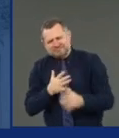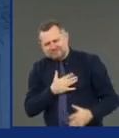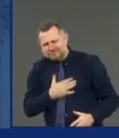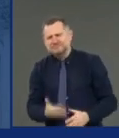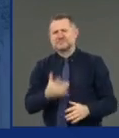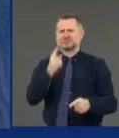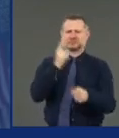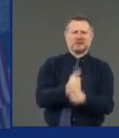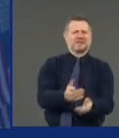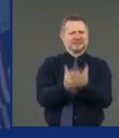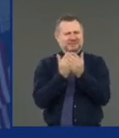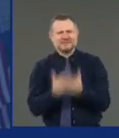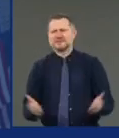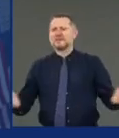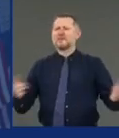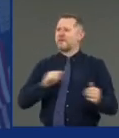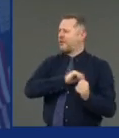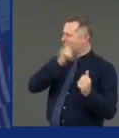Why is that so hard?